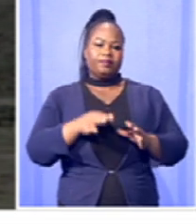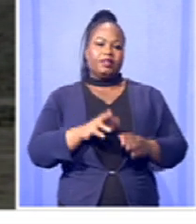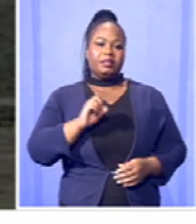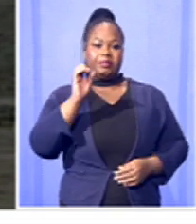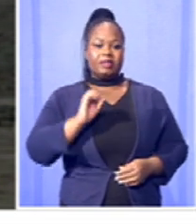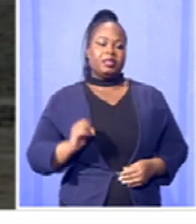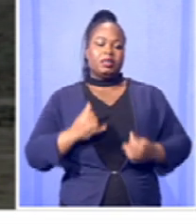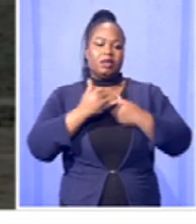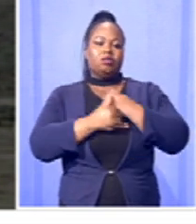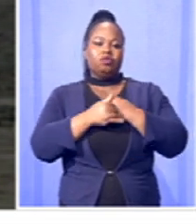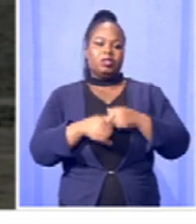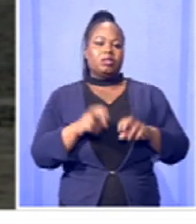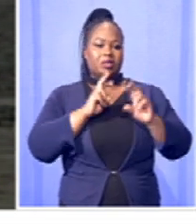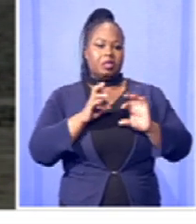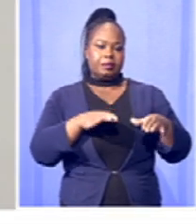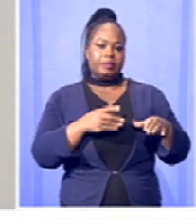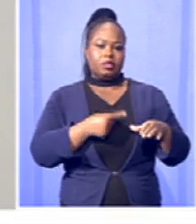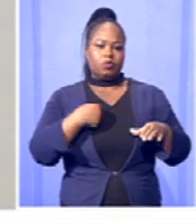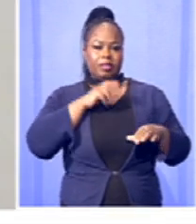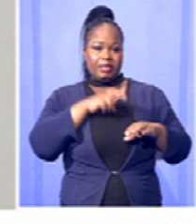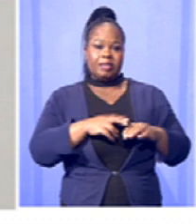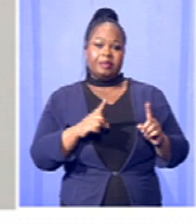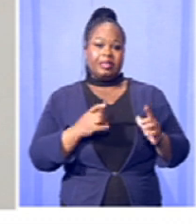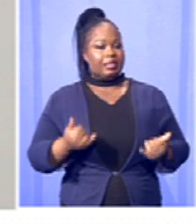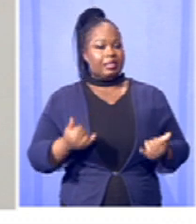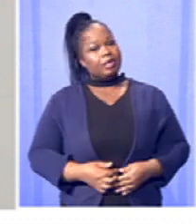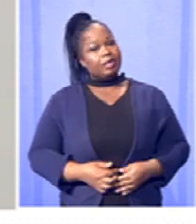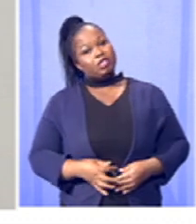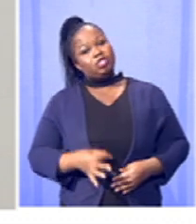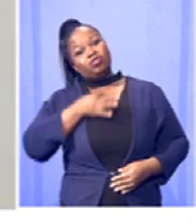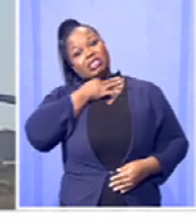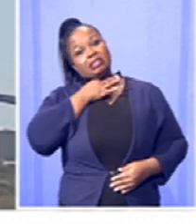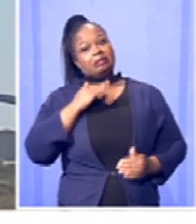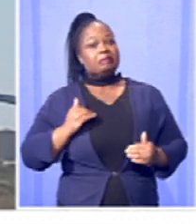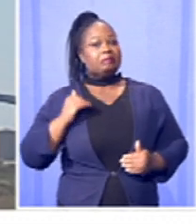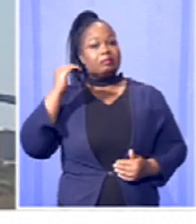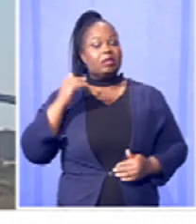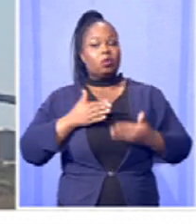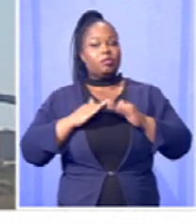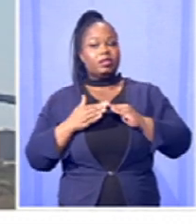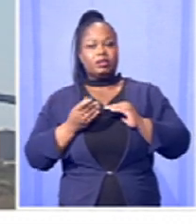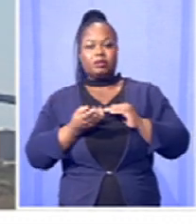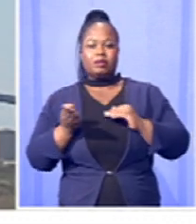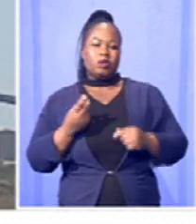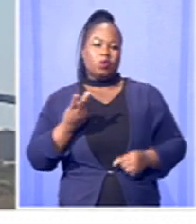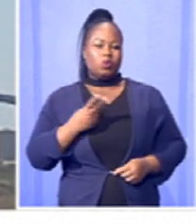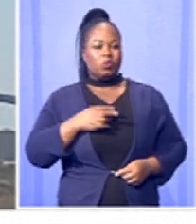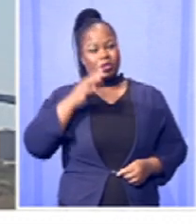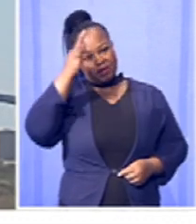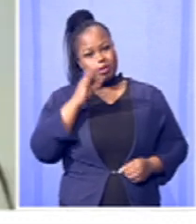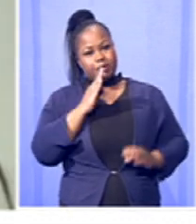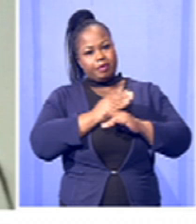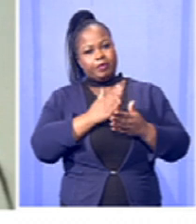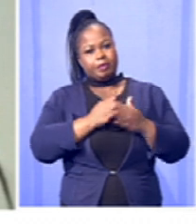% of the country's energy requirements. The stakes are high for not just affected communities, but government and the